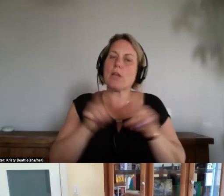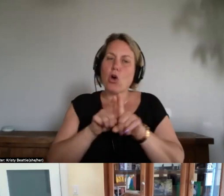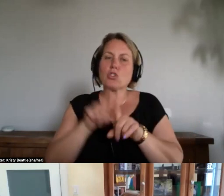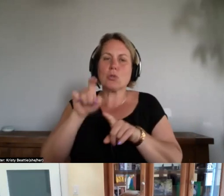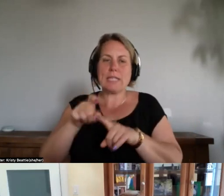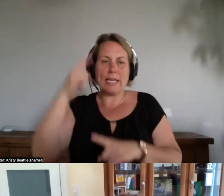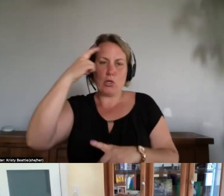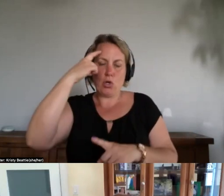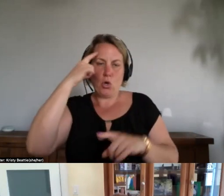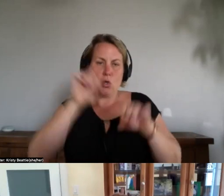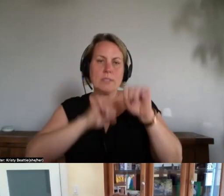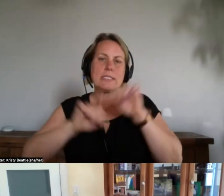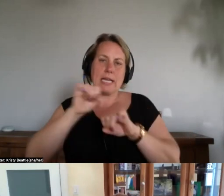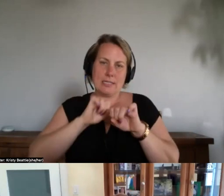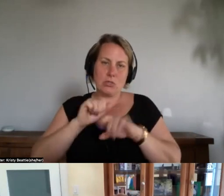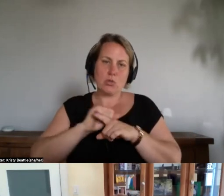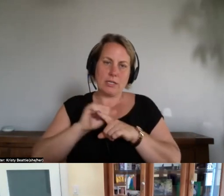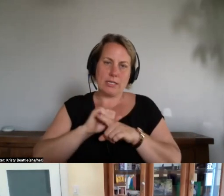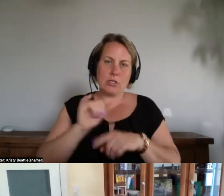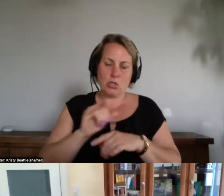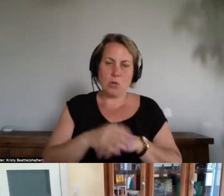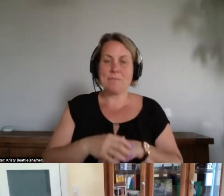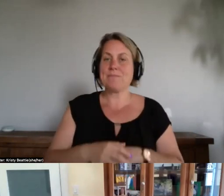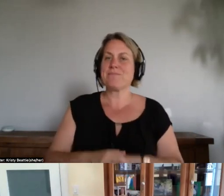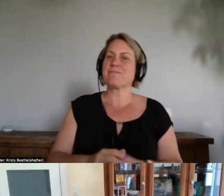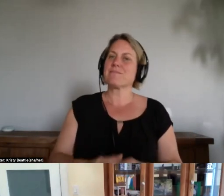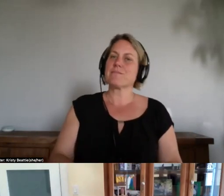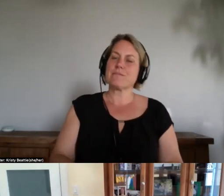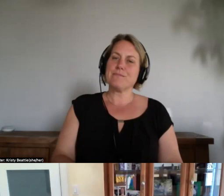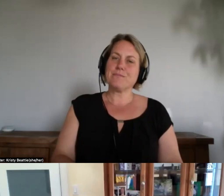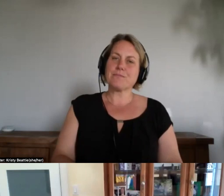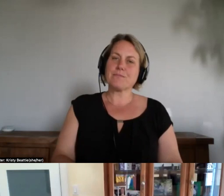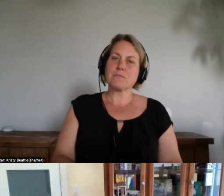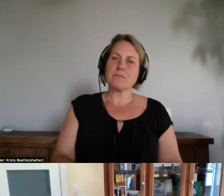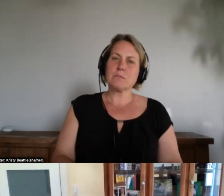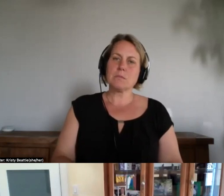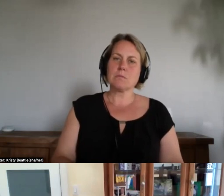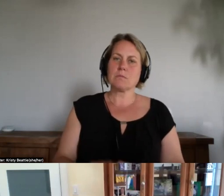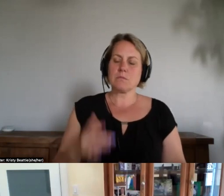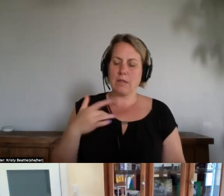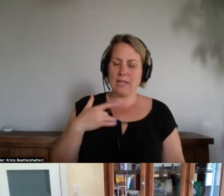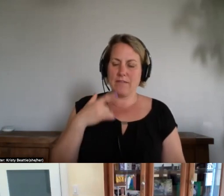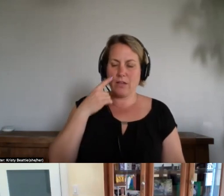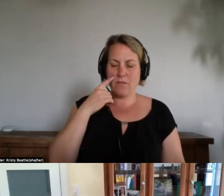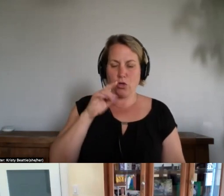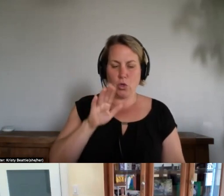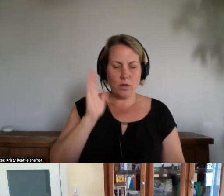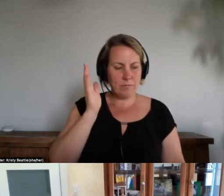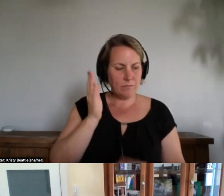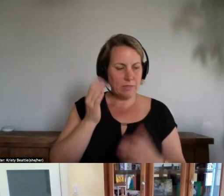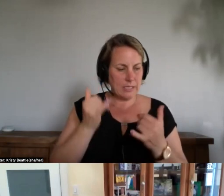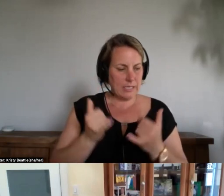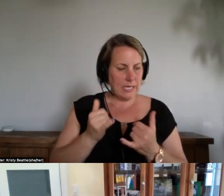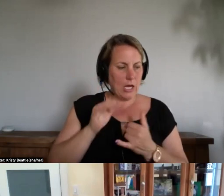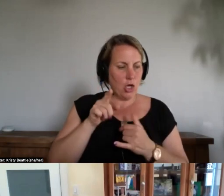and and what's so inspiring about your talk today you're seeing those two things